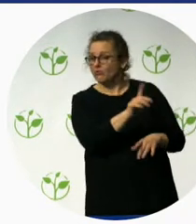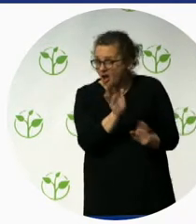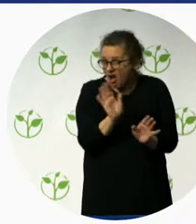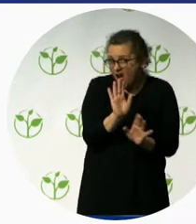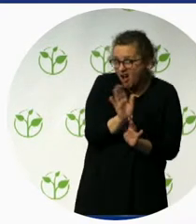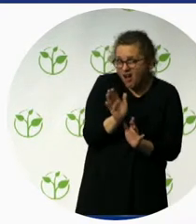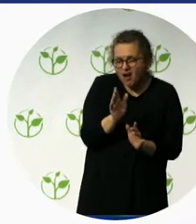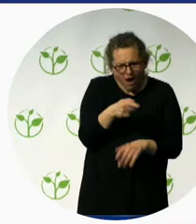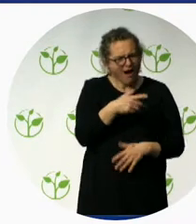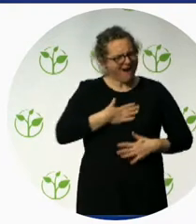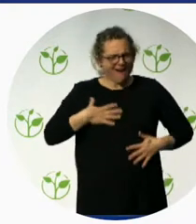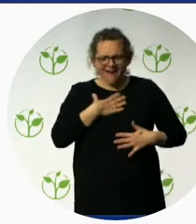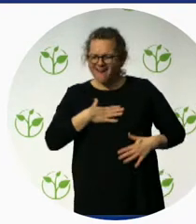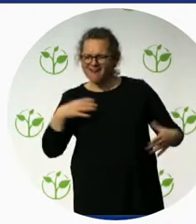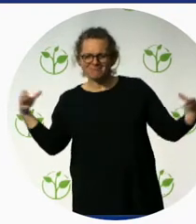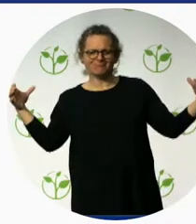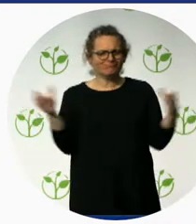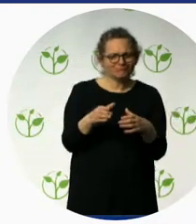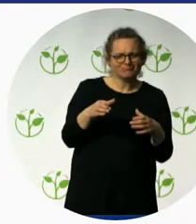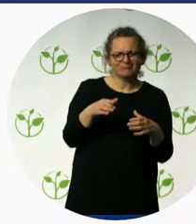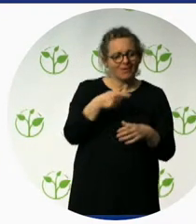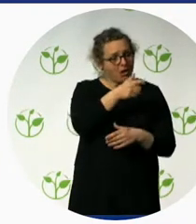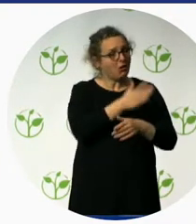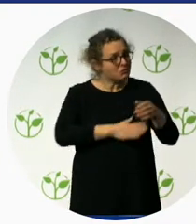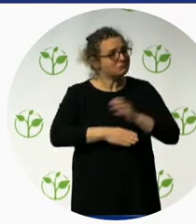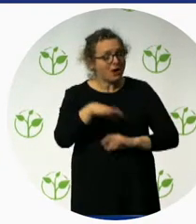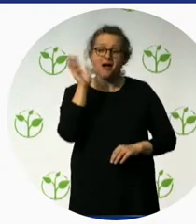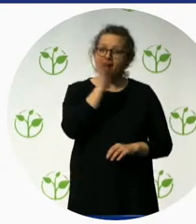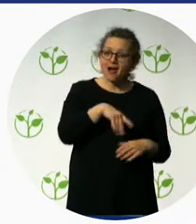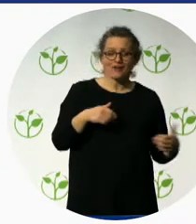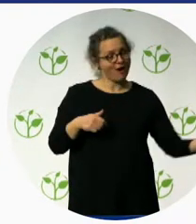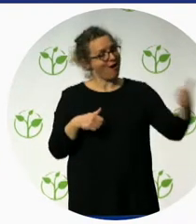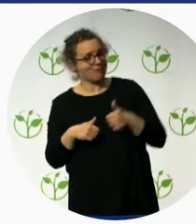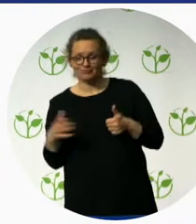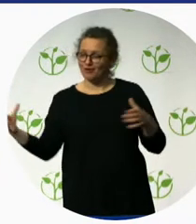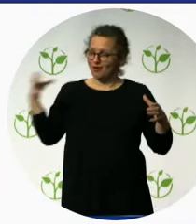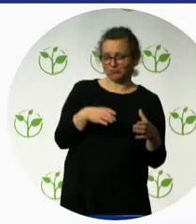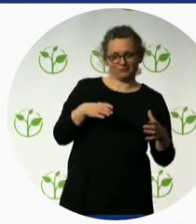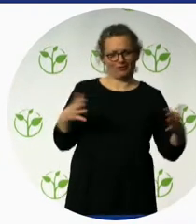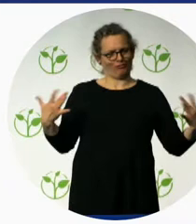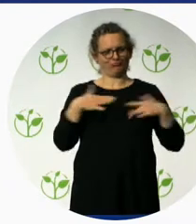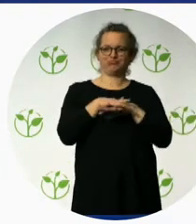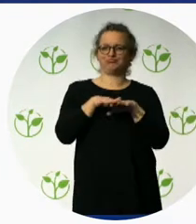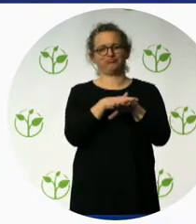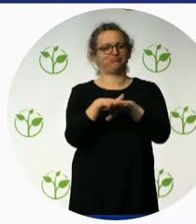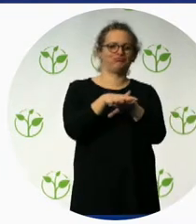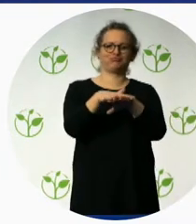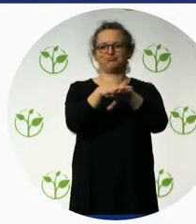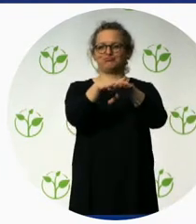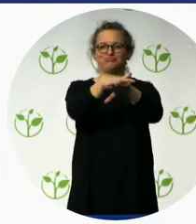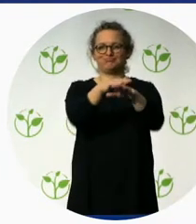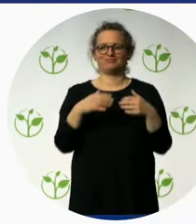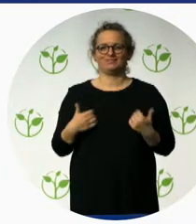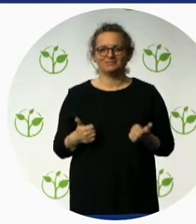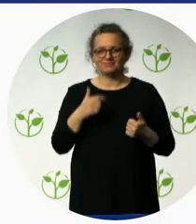That's what his idea of travel was. Like who recently acquired the disability. And he could do